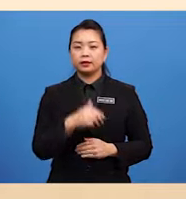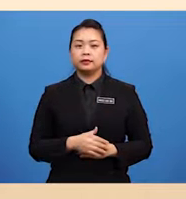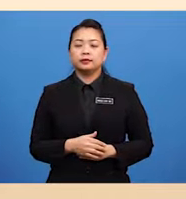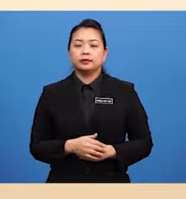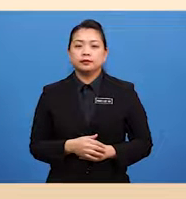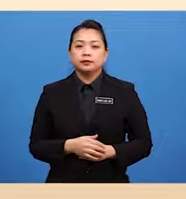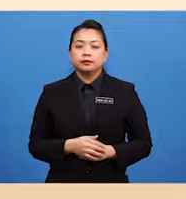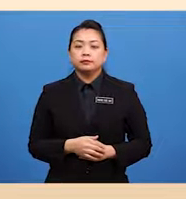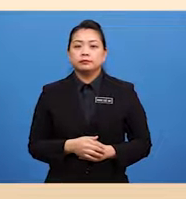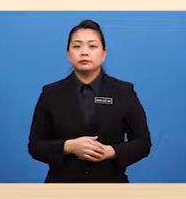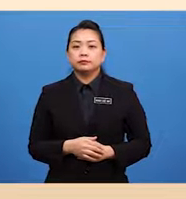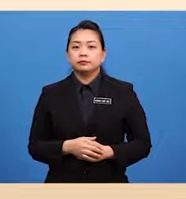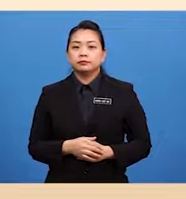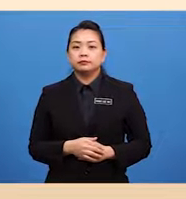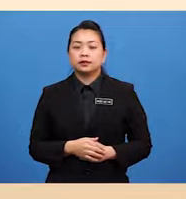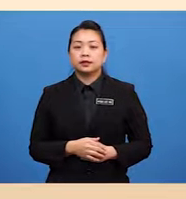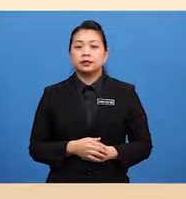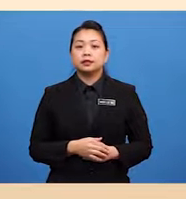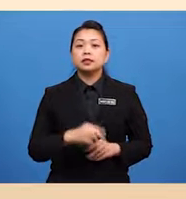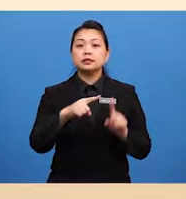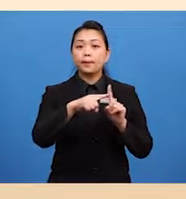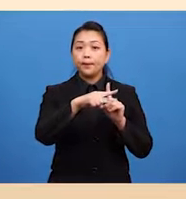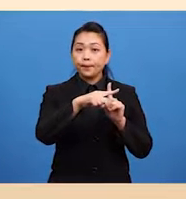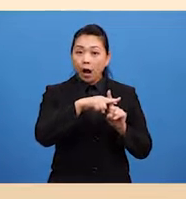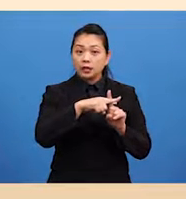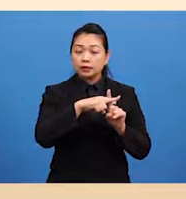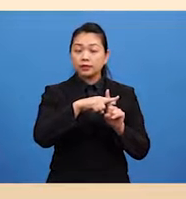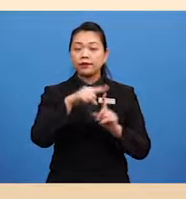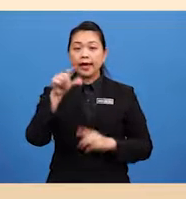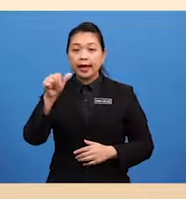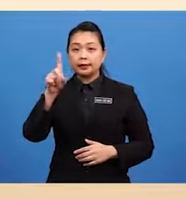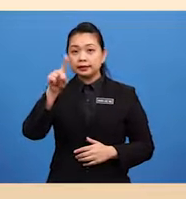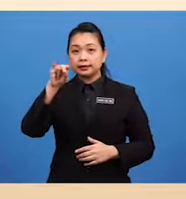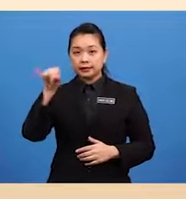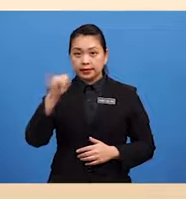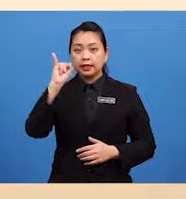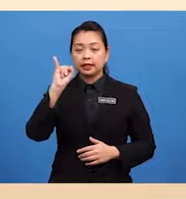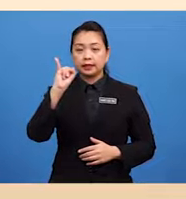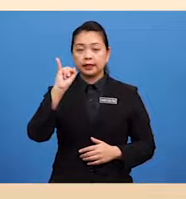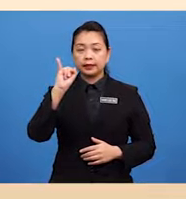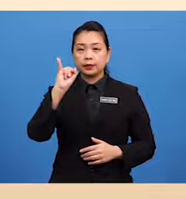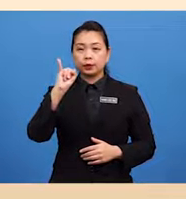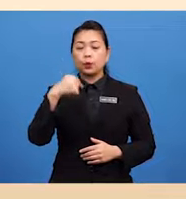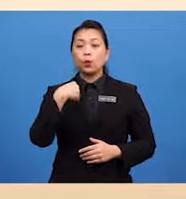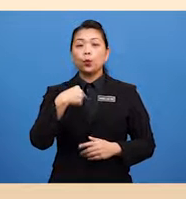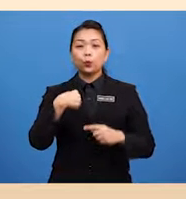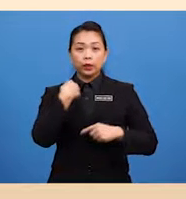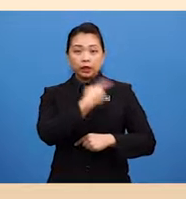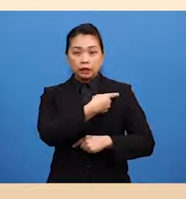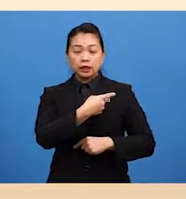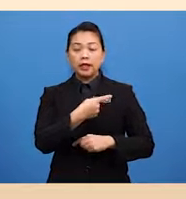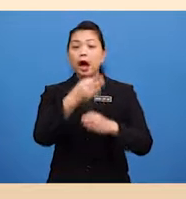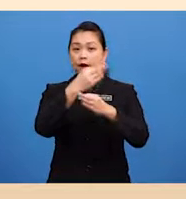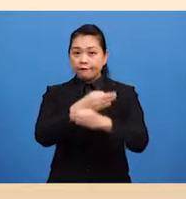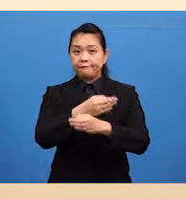right It is a positive adjective Now When we form a comparative